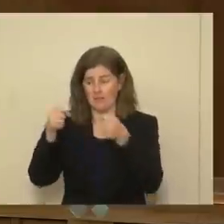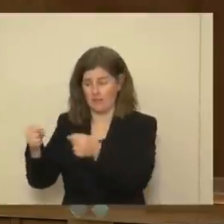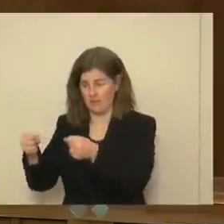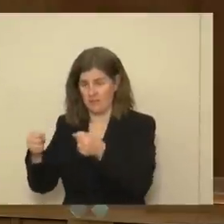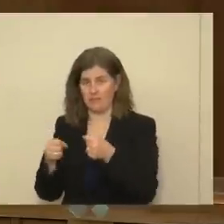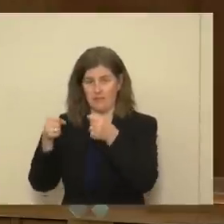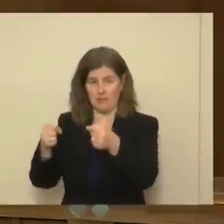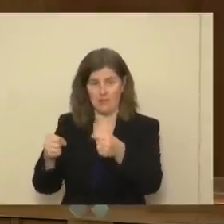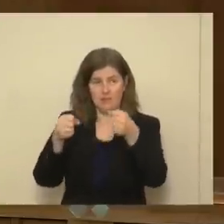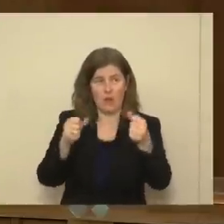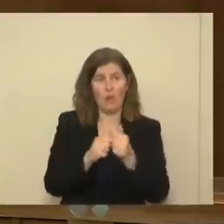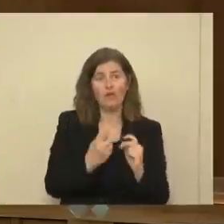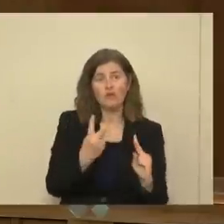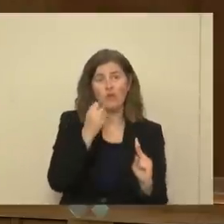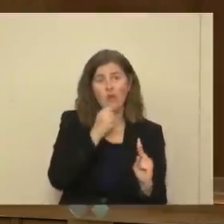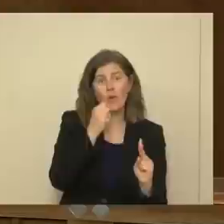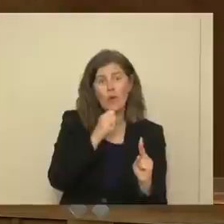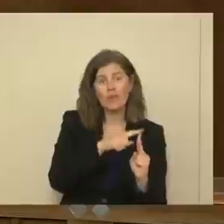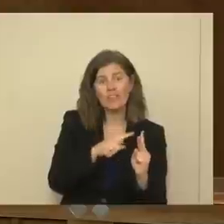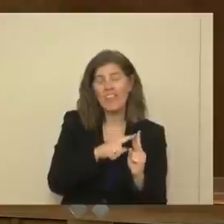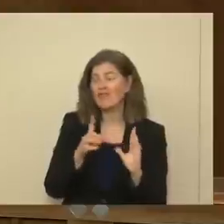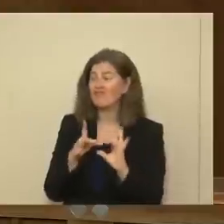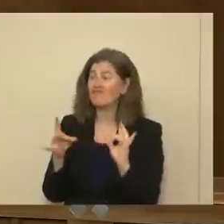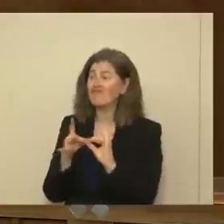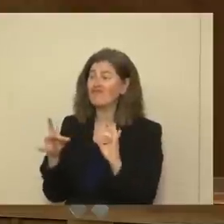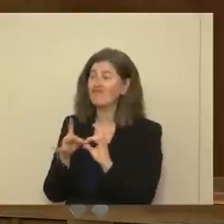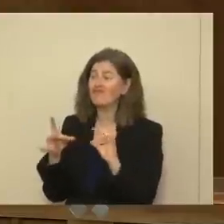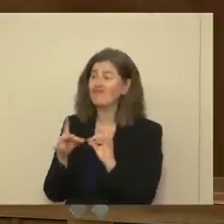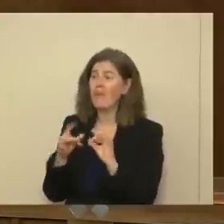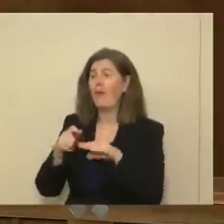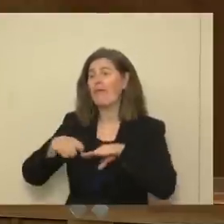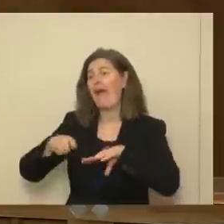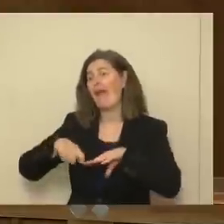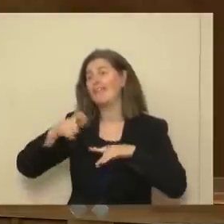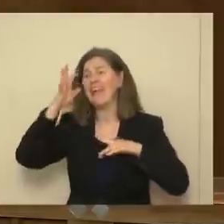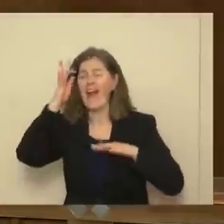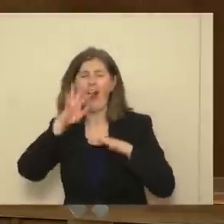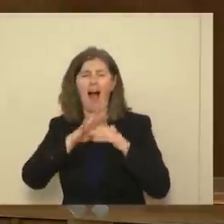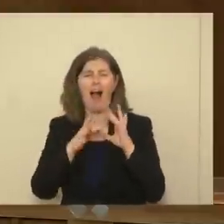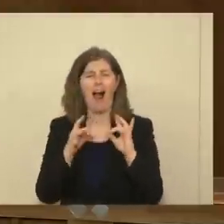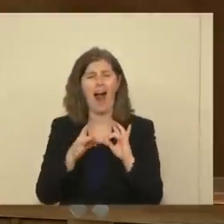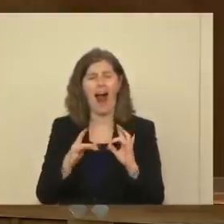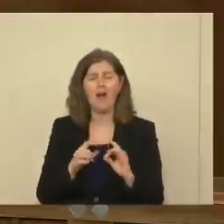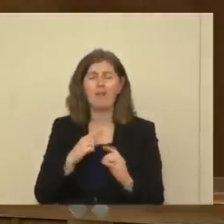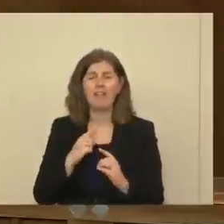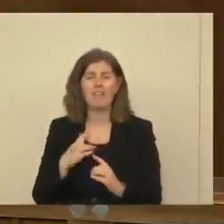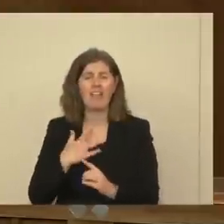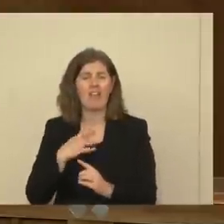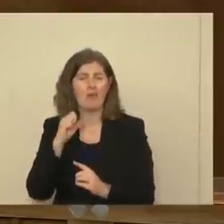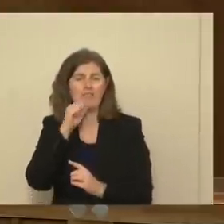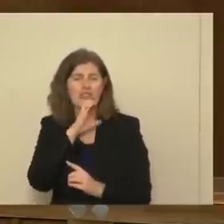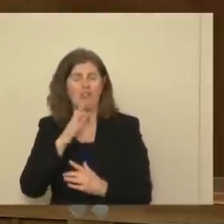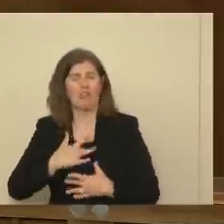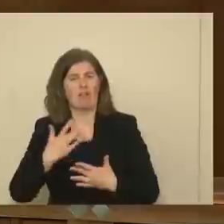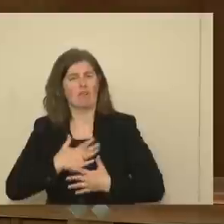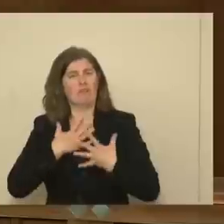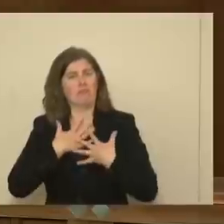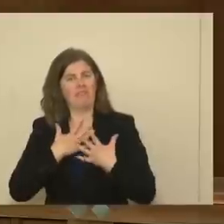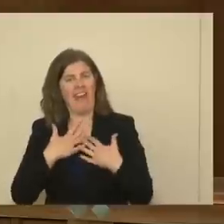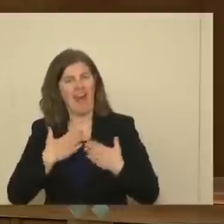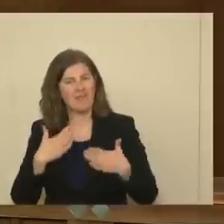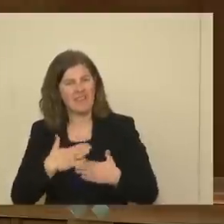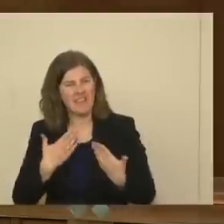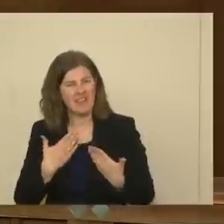with two little girls on there that just talk about nails and hair and anything else. And that's really brought happiness. Although